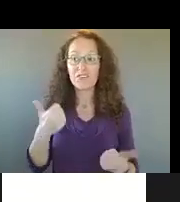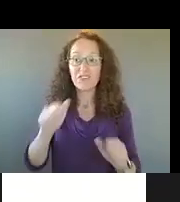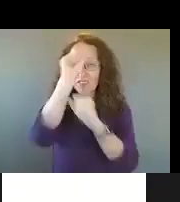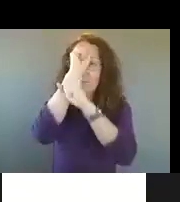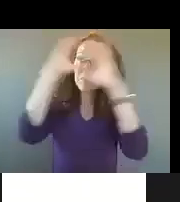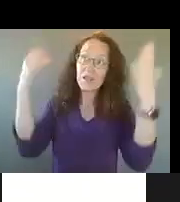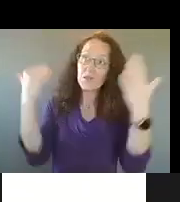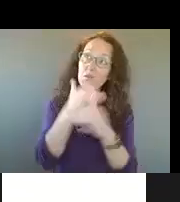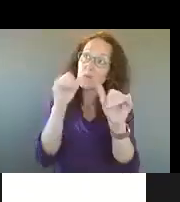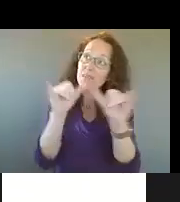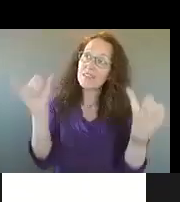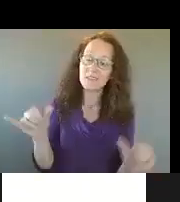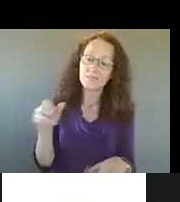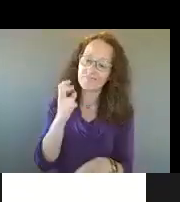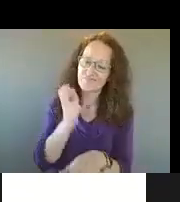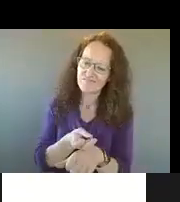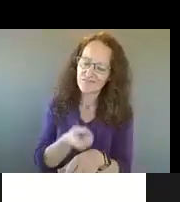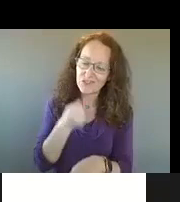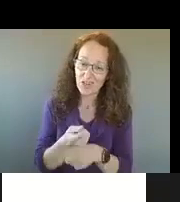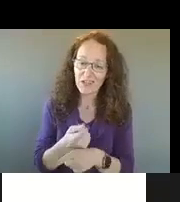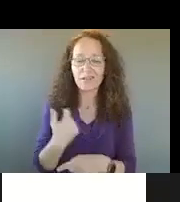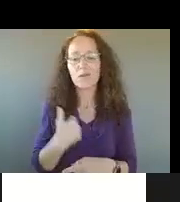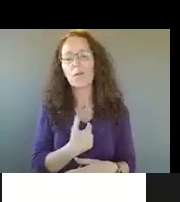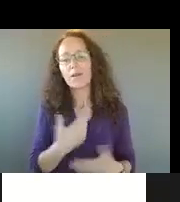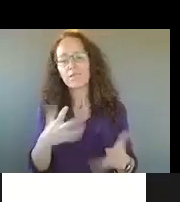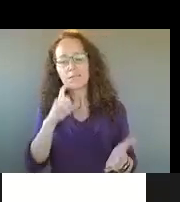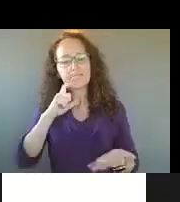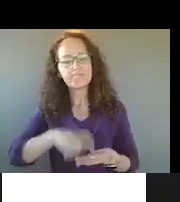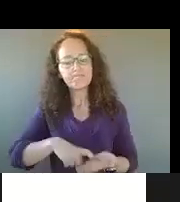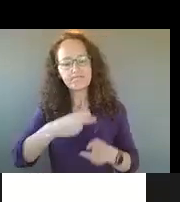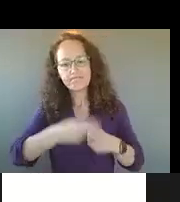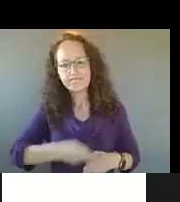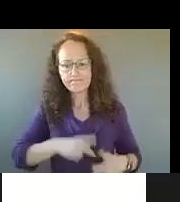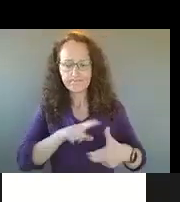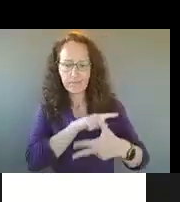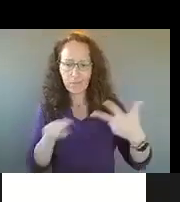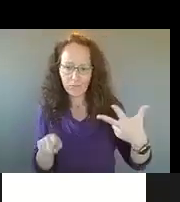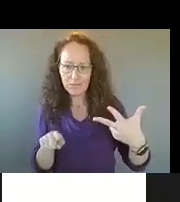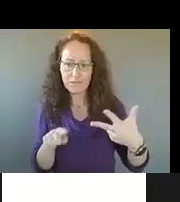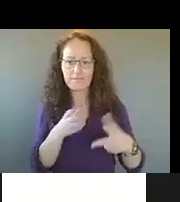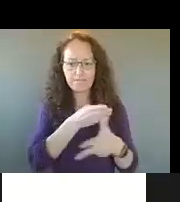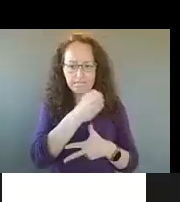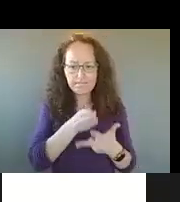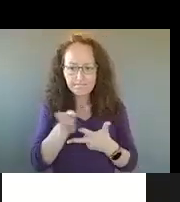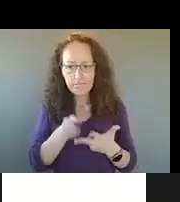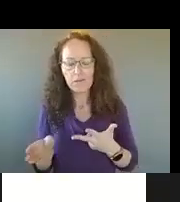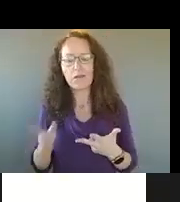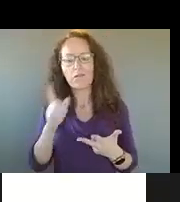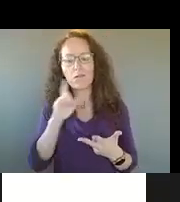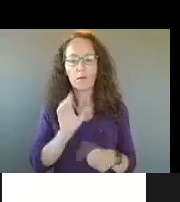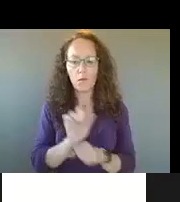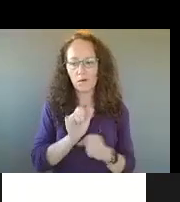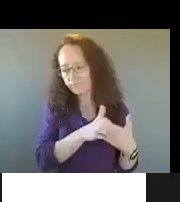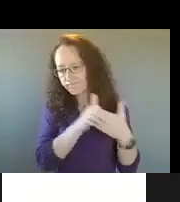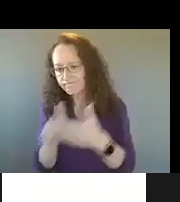So we have identified kind of three priority areas to help guide the work and the conversation. And some of this